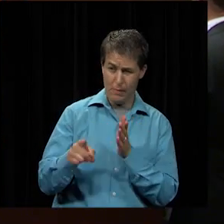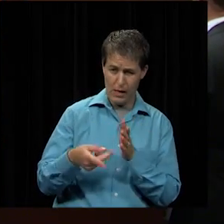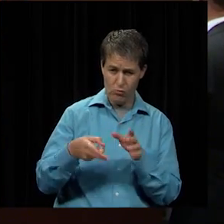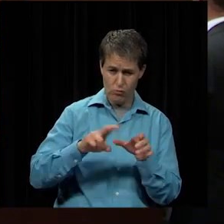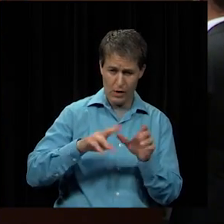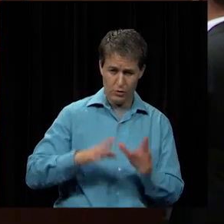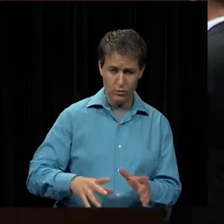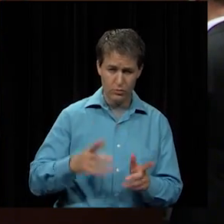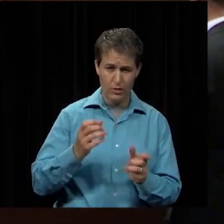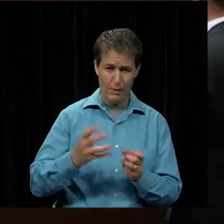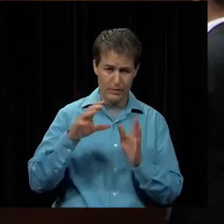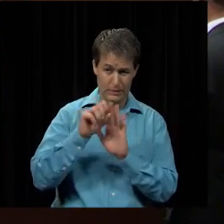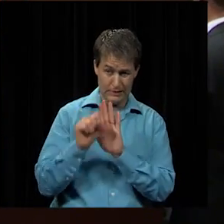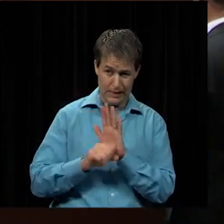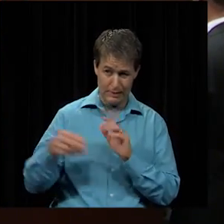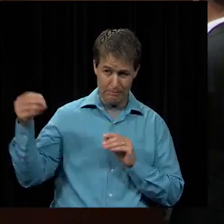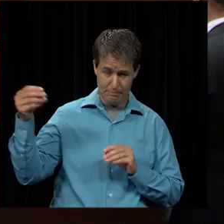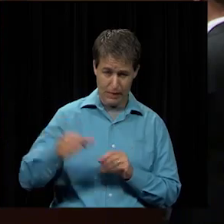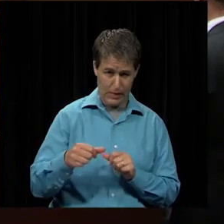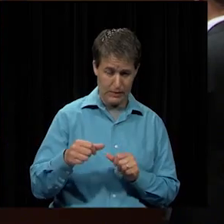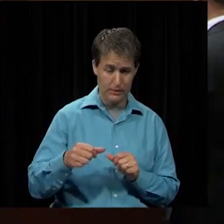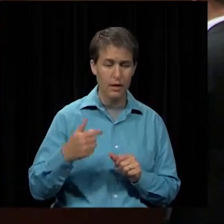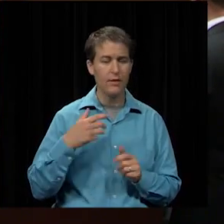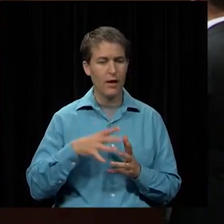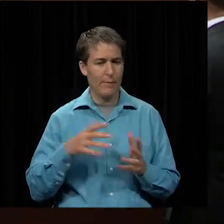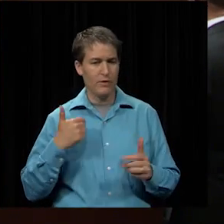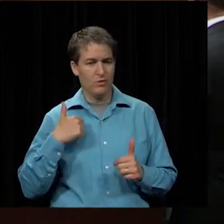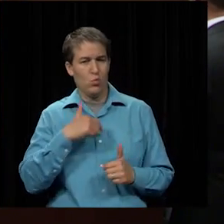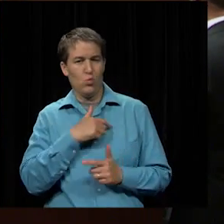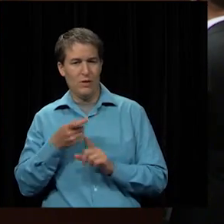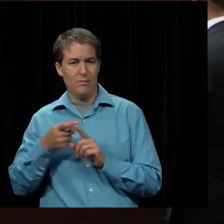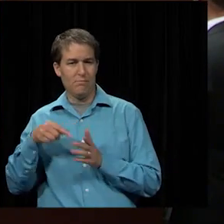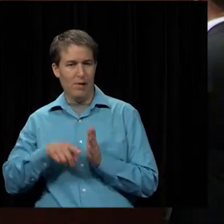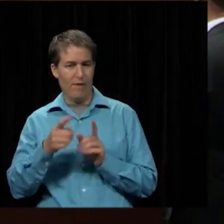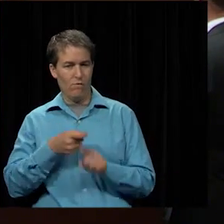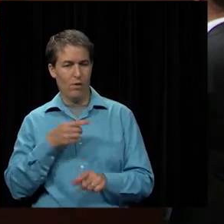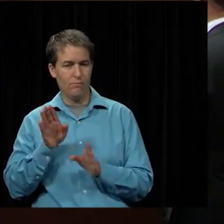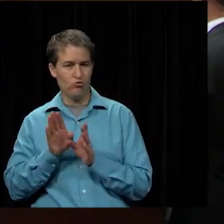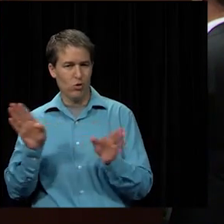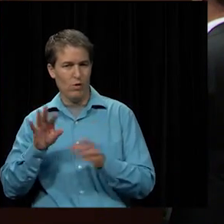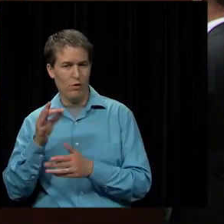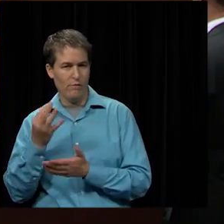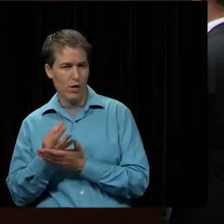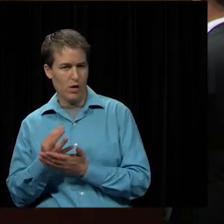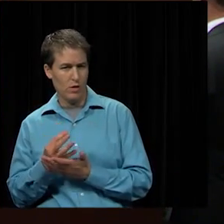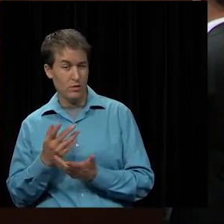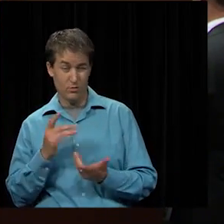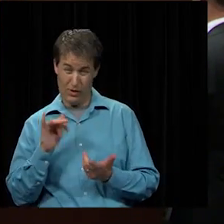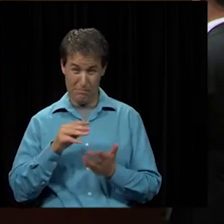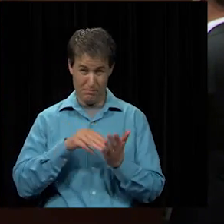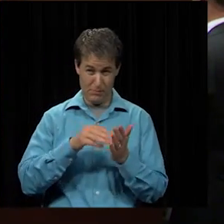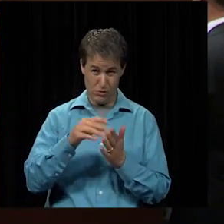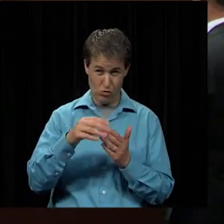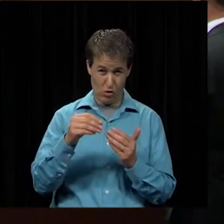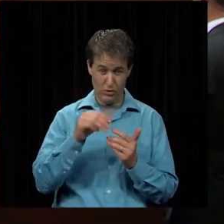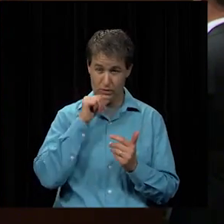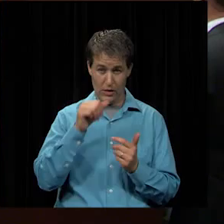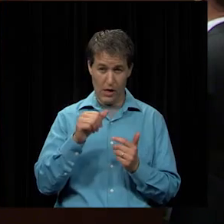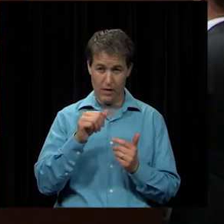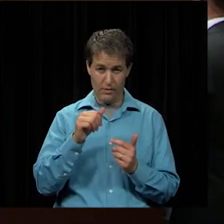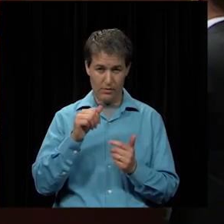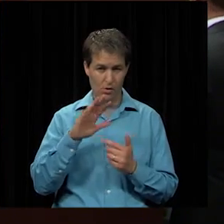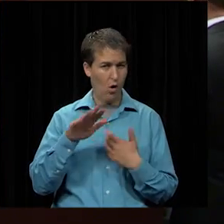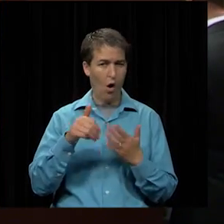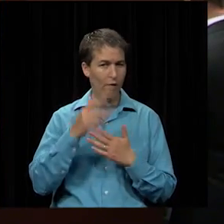subsidizes and what we pay for out of the general fund correct except that million dollars that's not a net number to the district